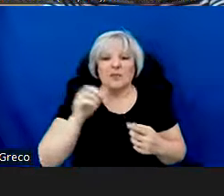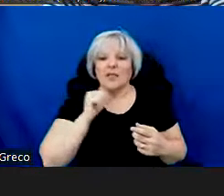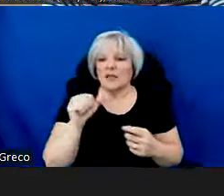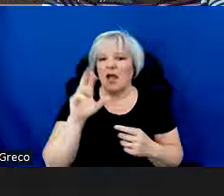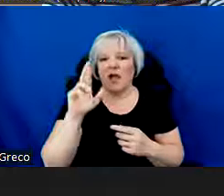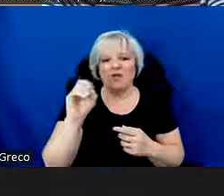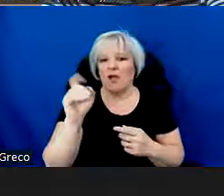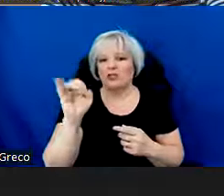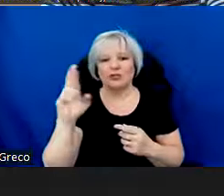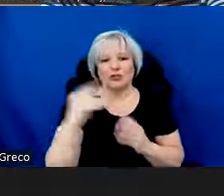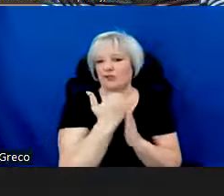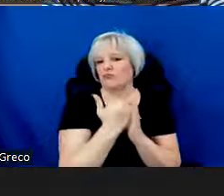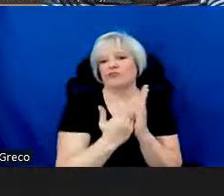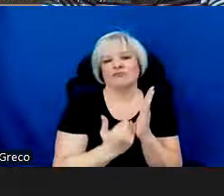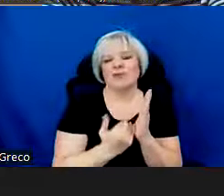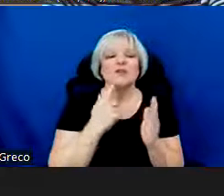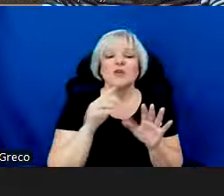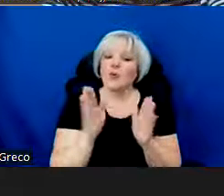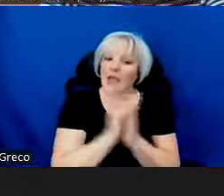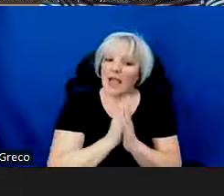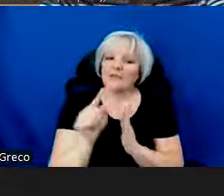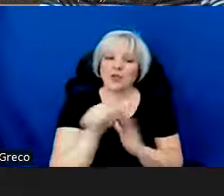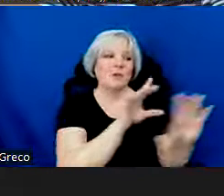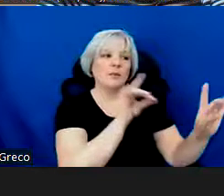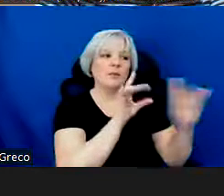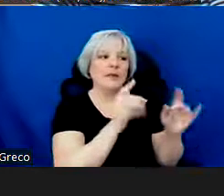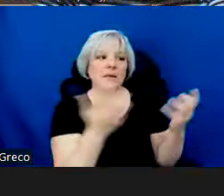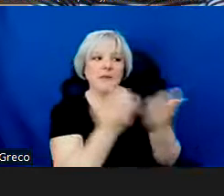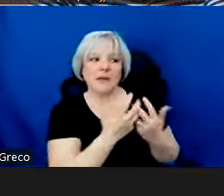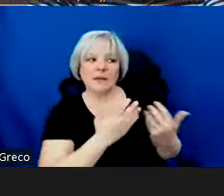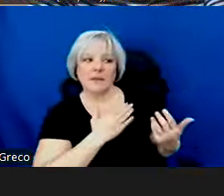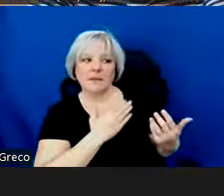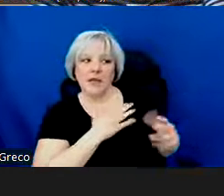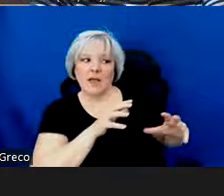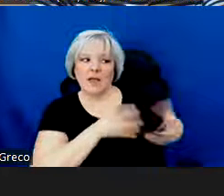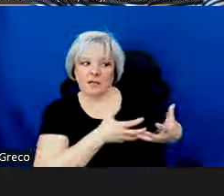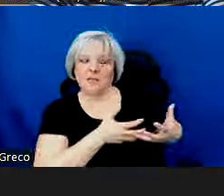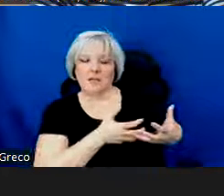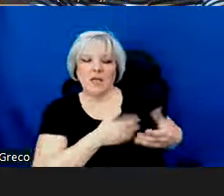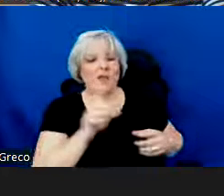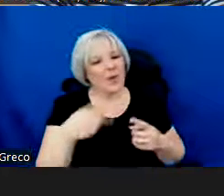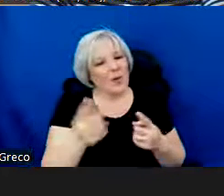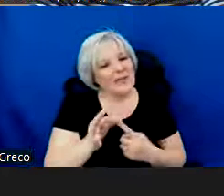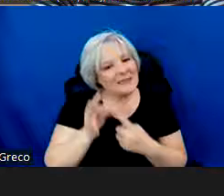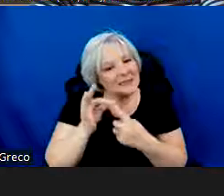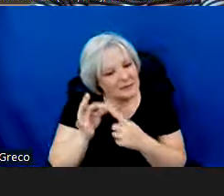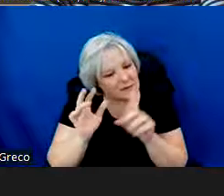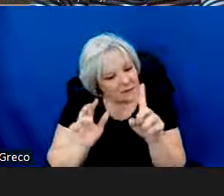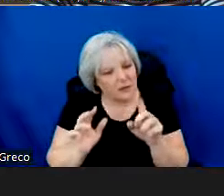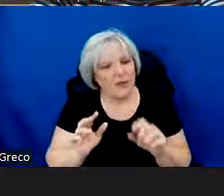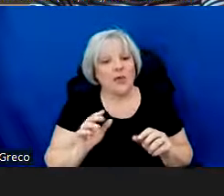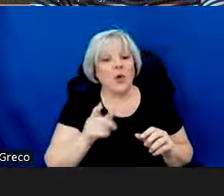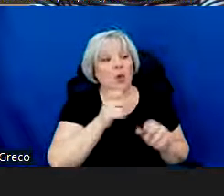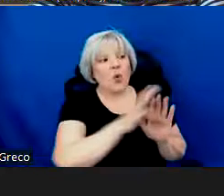program, so we're asking you to select an artist that works for you. The only exception to that is that the artist you